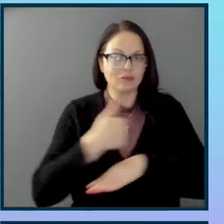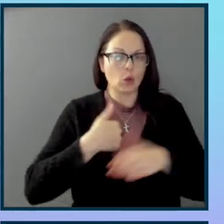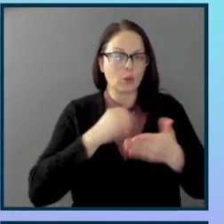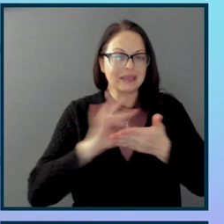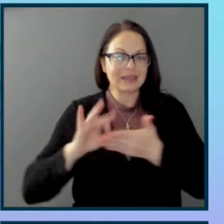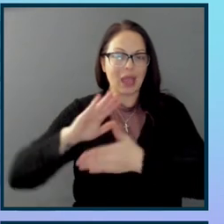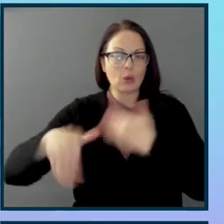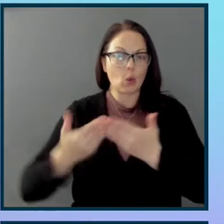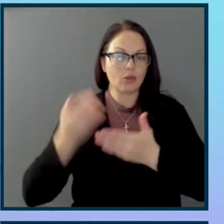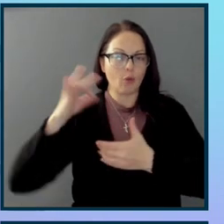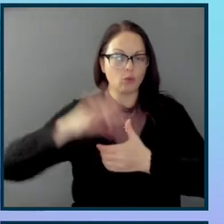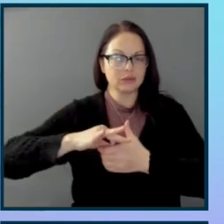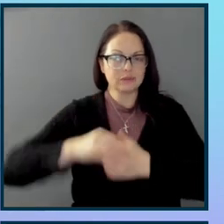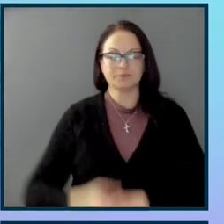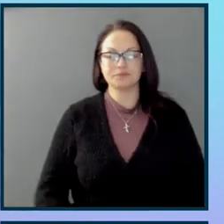votes.